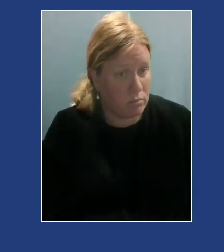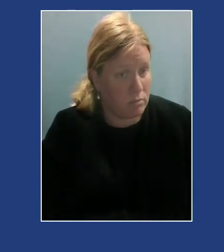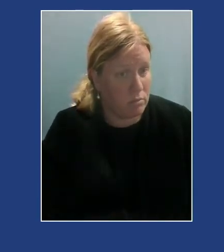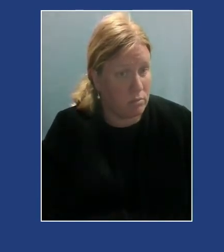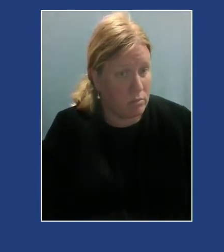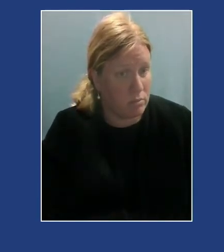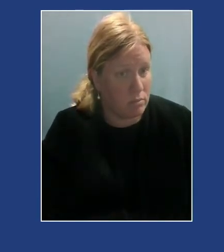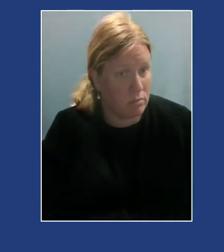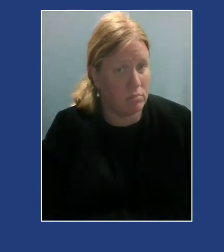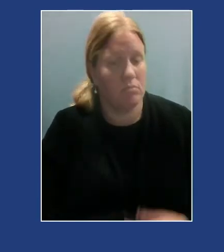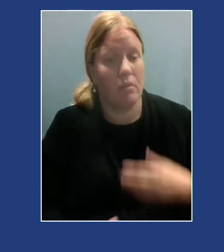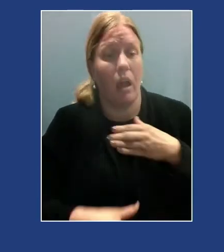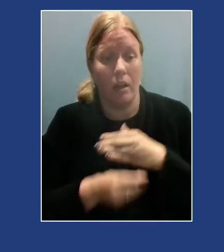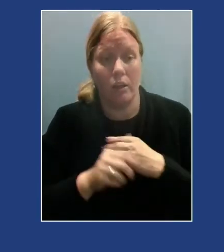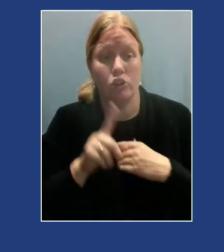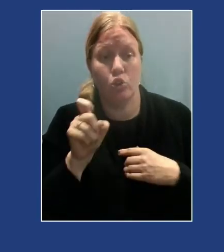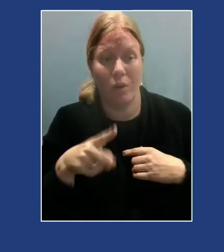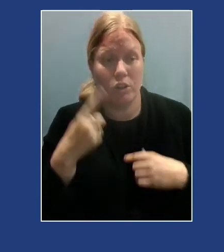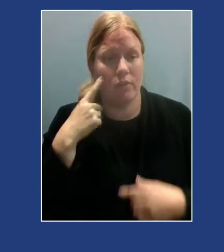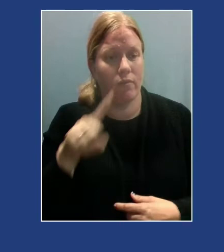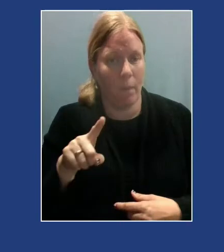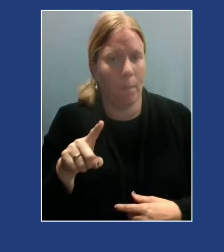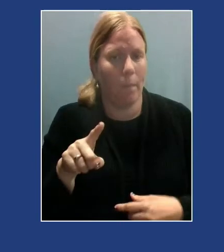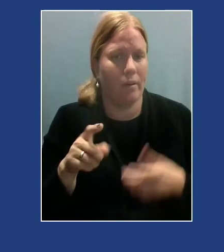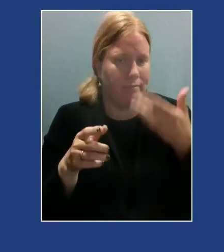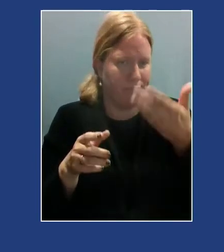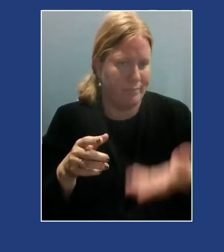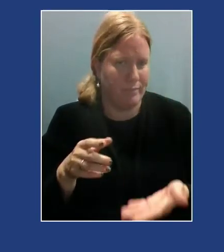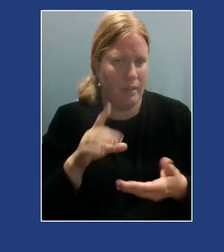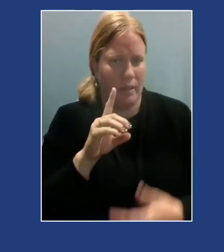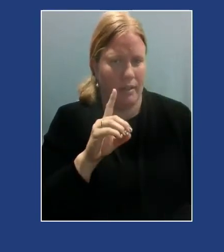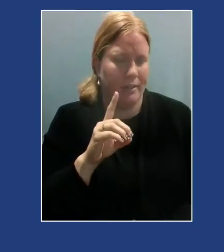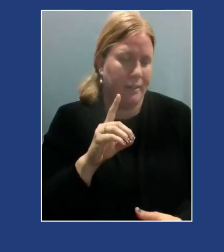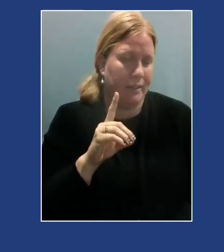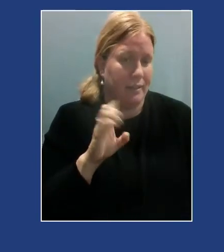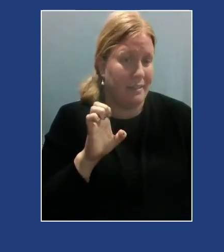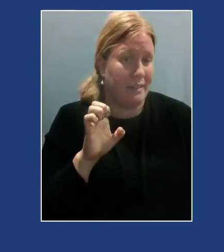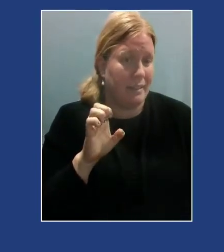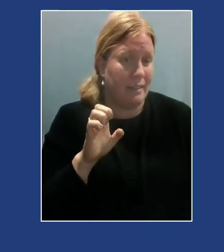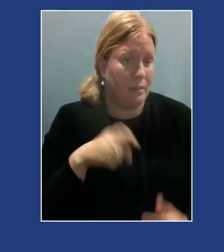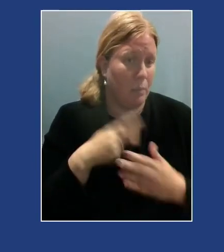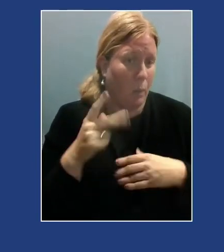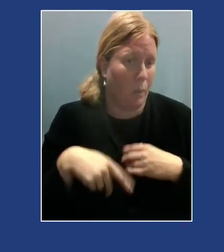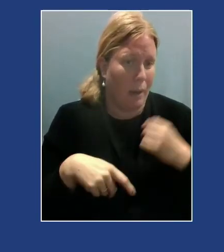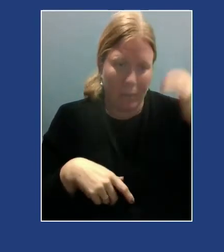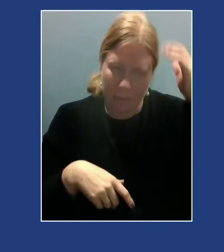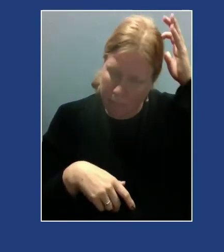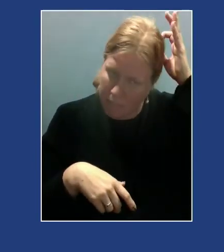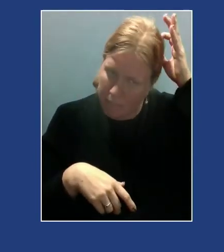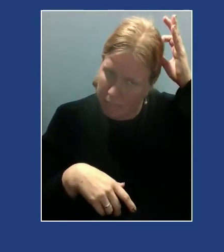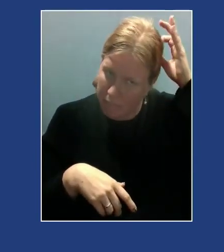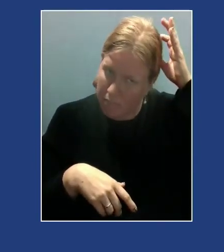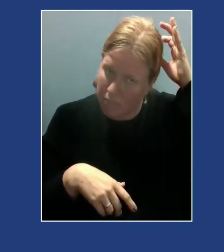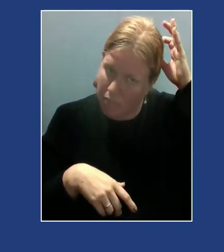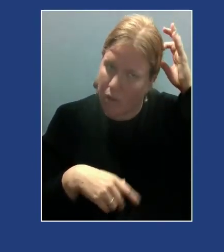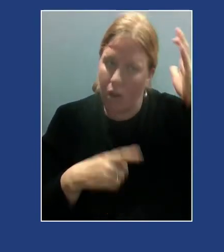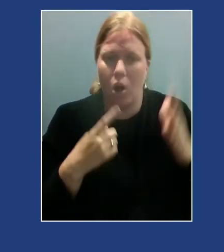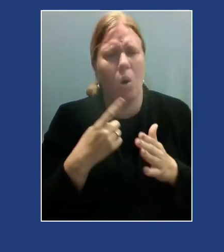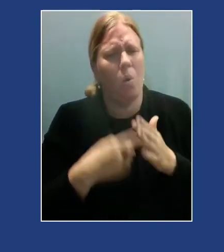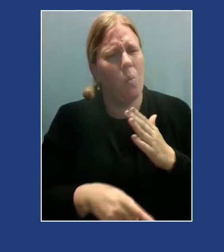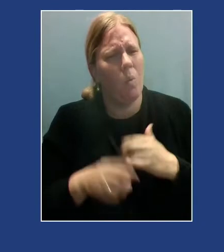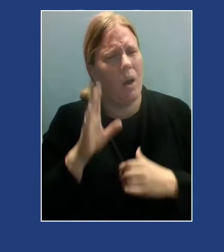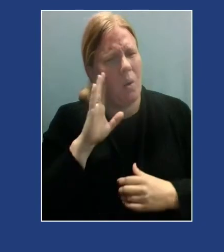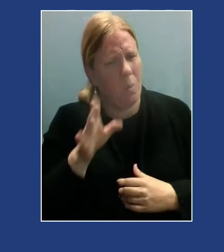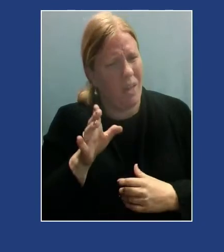Additional questions for deprogramming, deconditioning, right? Decolonizing. What will it take for you to feel